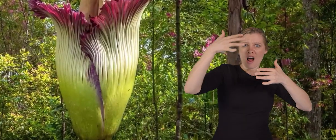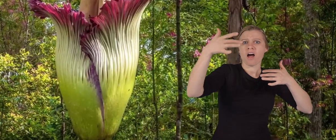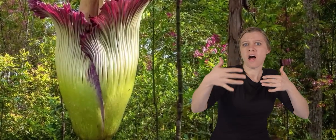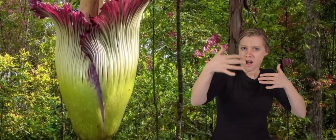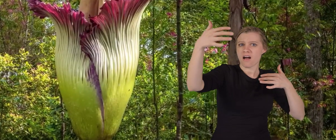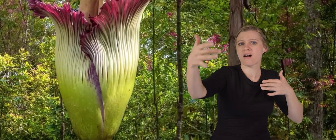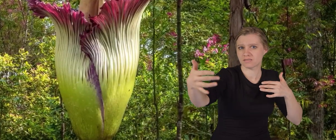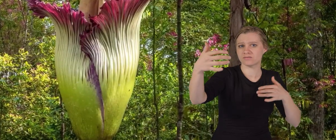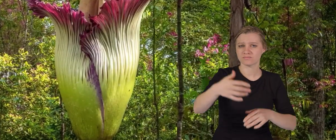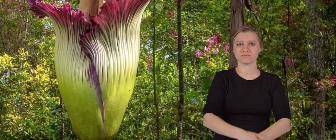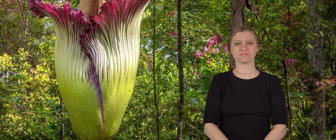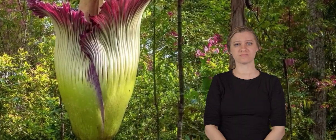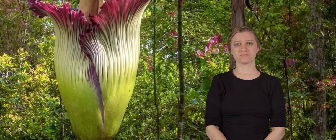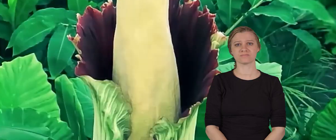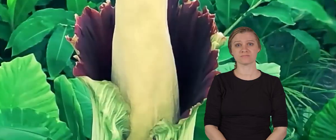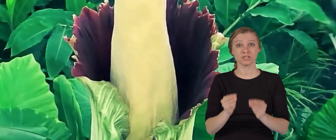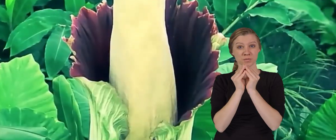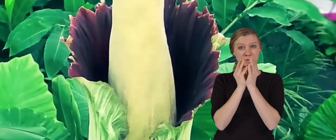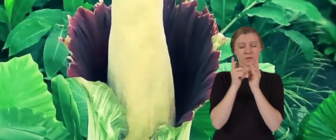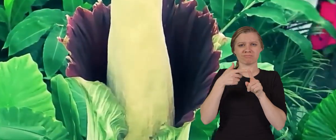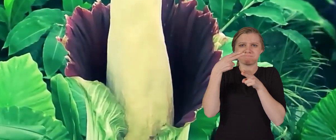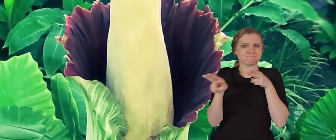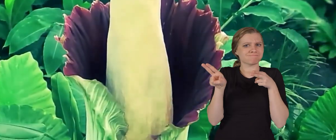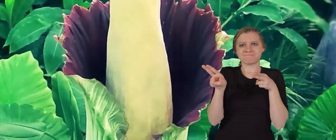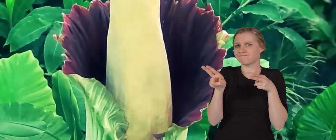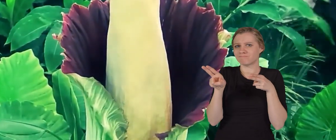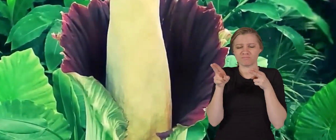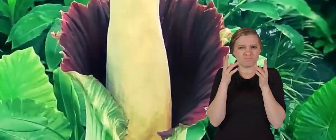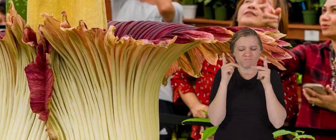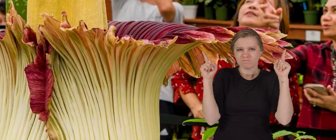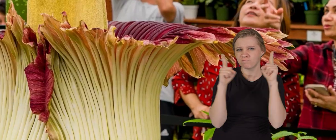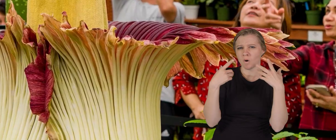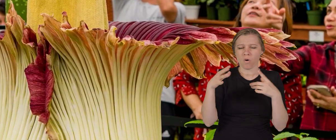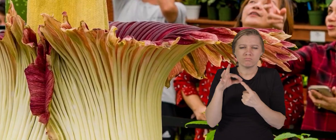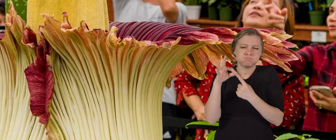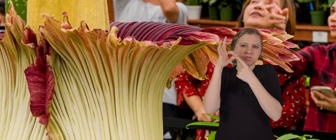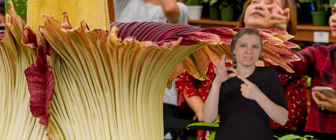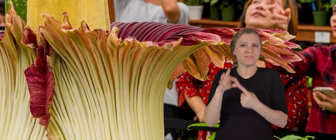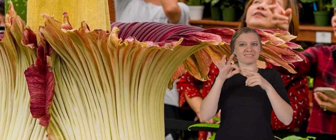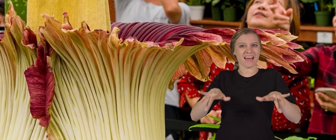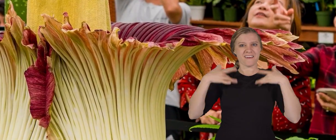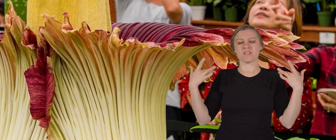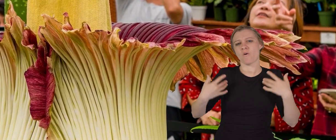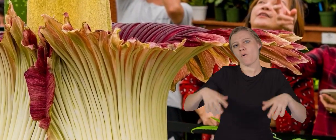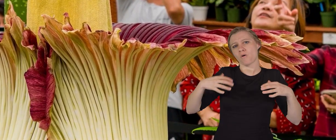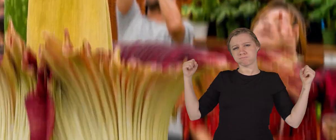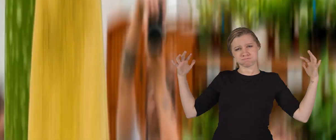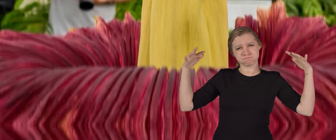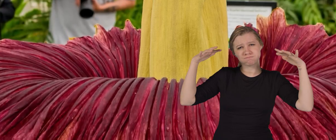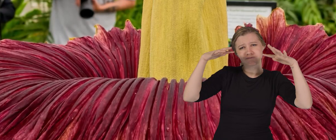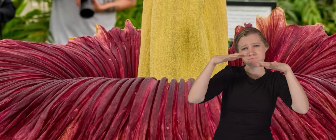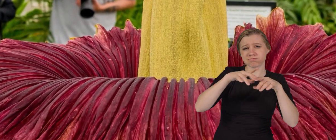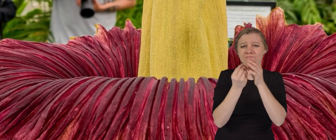takes even longer than that. The blooming itself is so brief, it becomes a rare and special event.